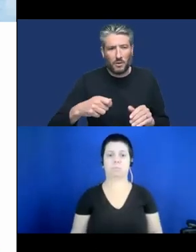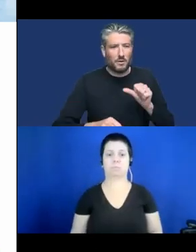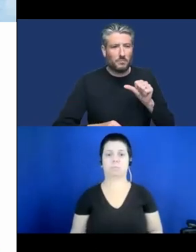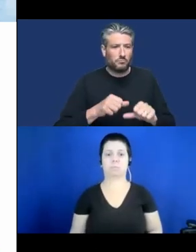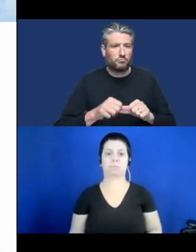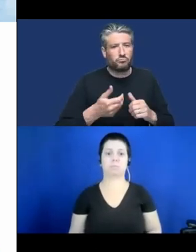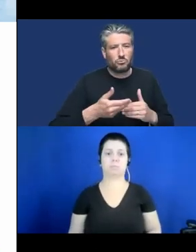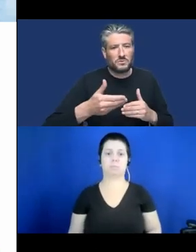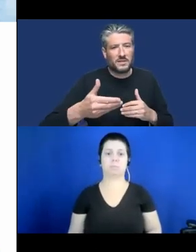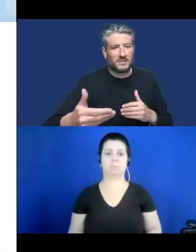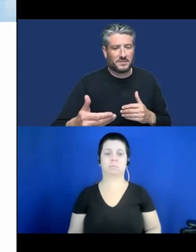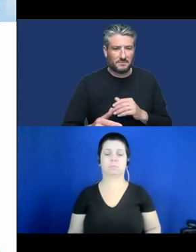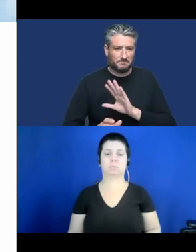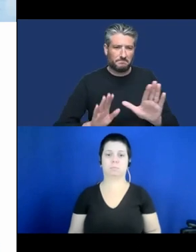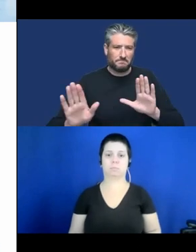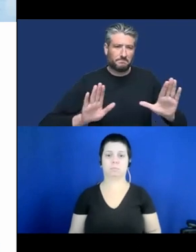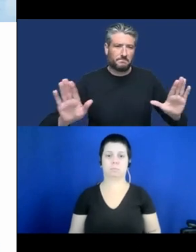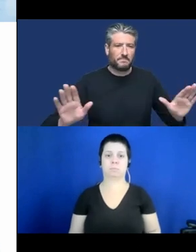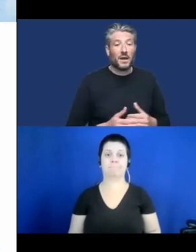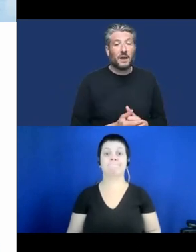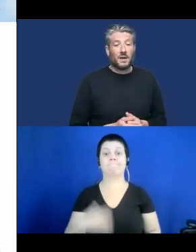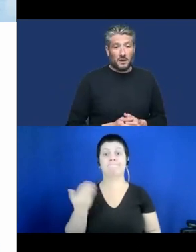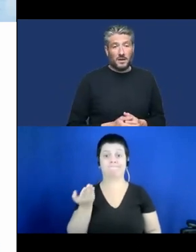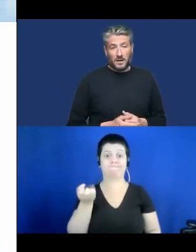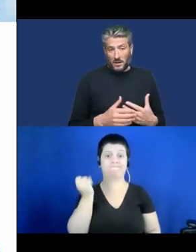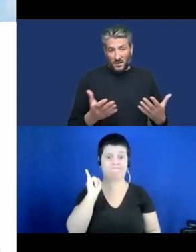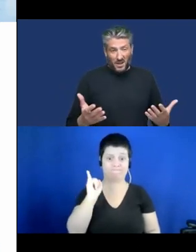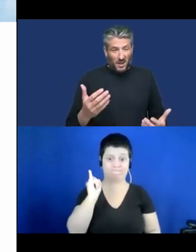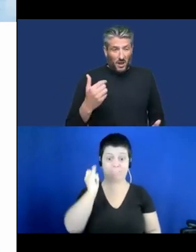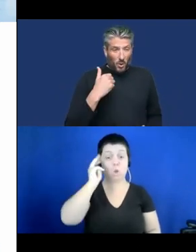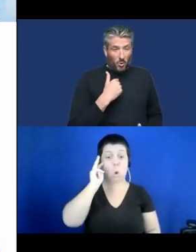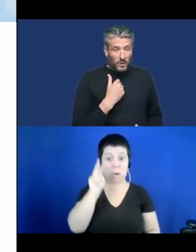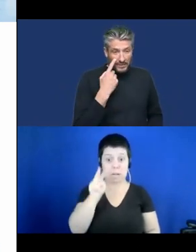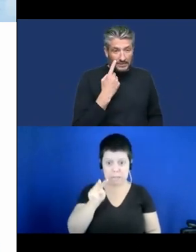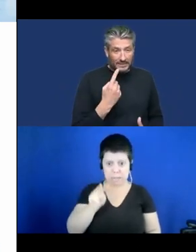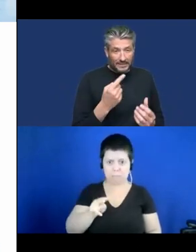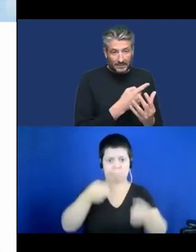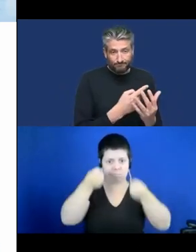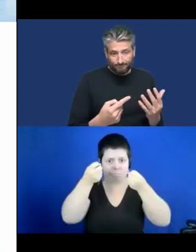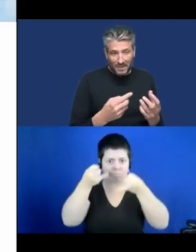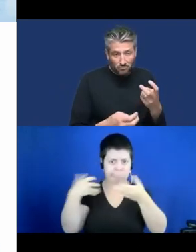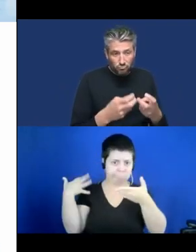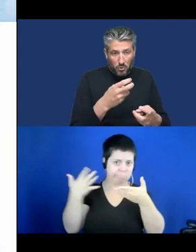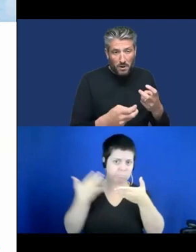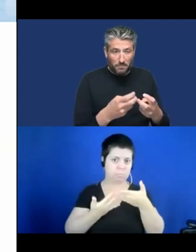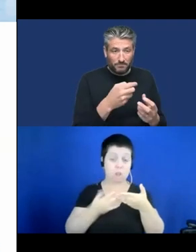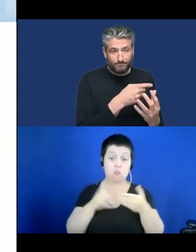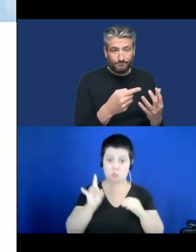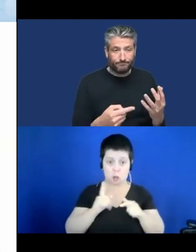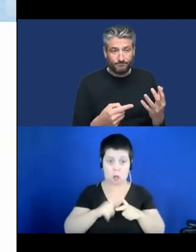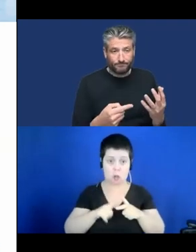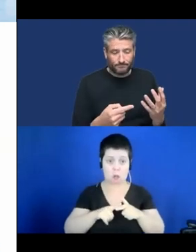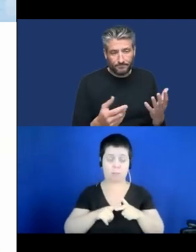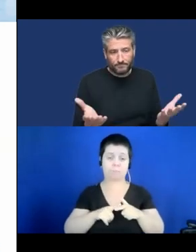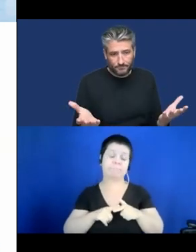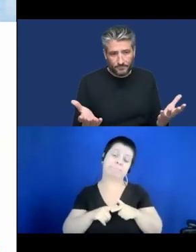So when we are looking at this, are there only problems? Not of course, but there are a